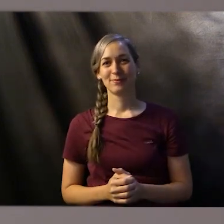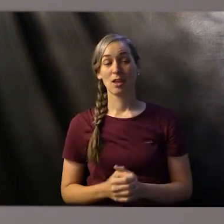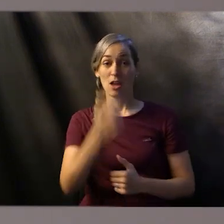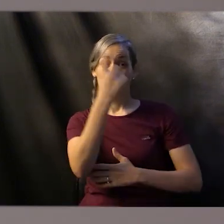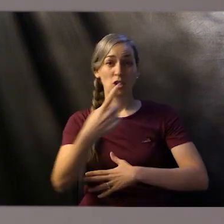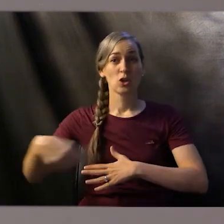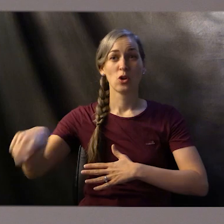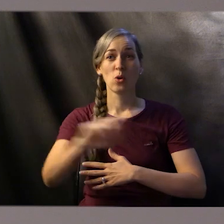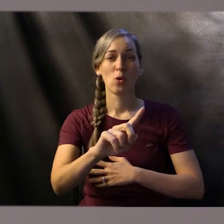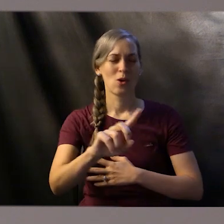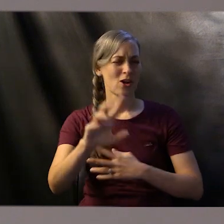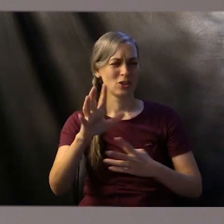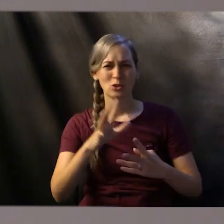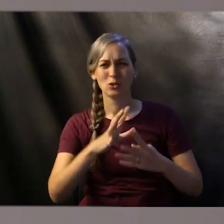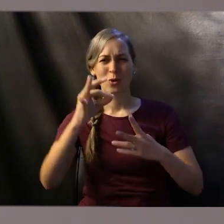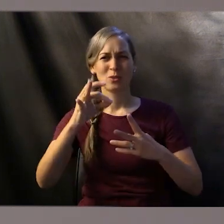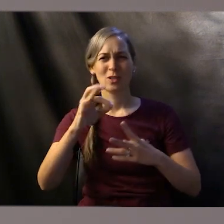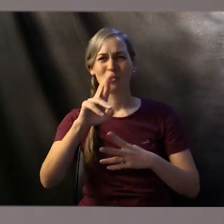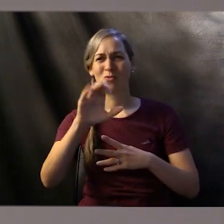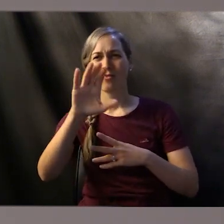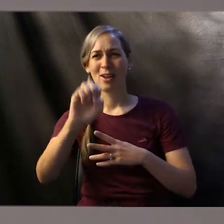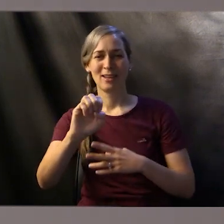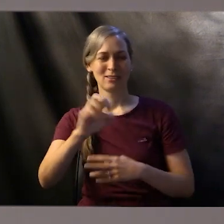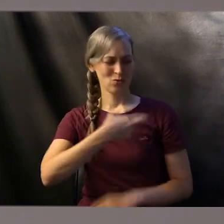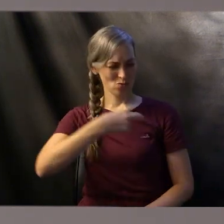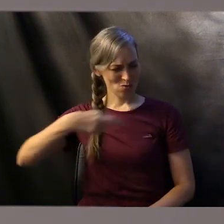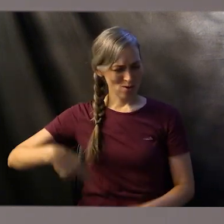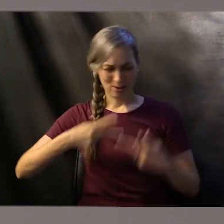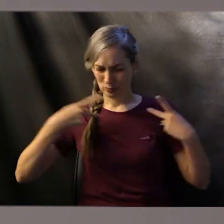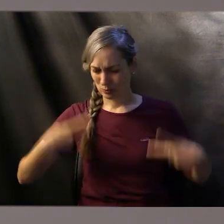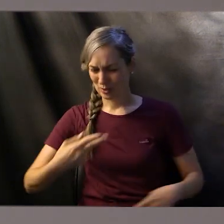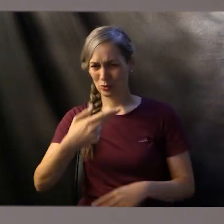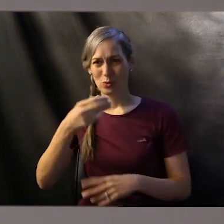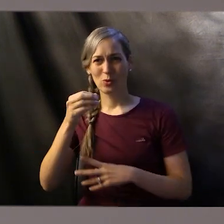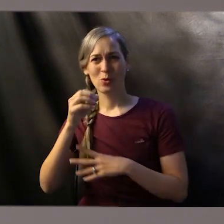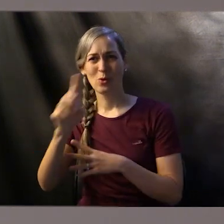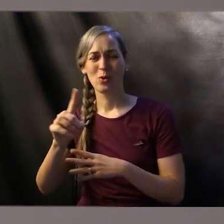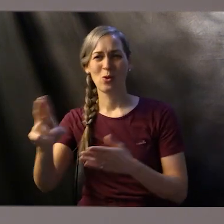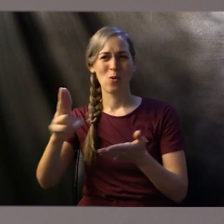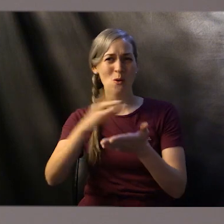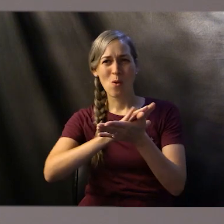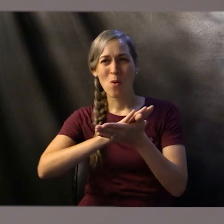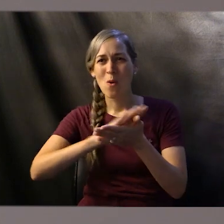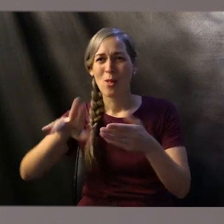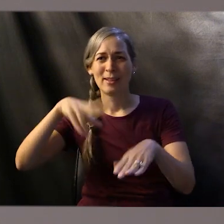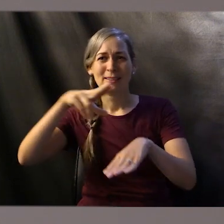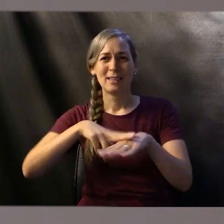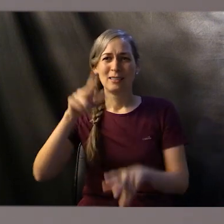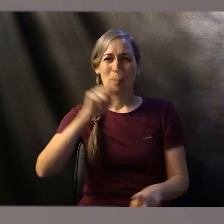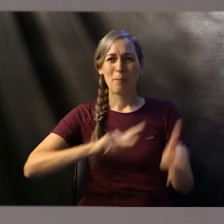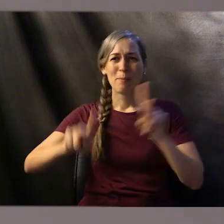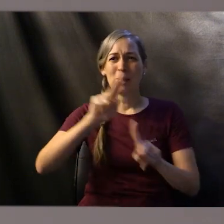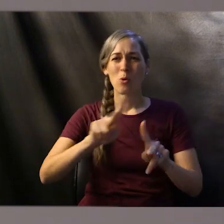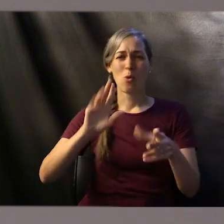But you are a chosen race, a royal priesthood, a holy nation, a people for